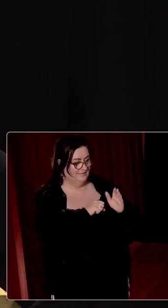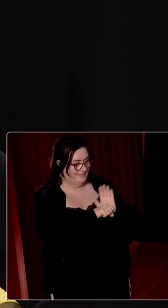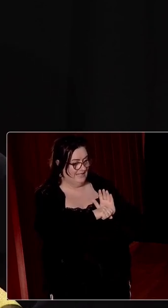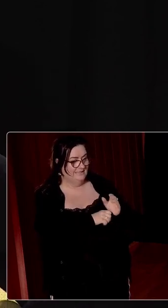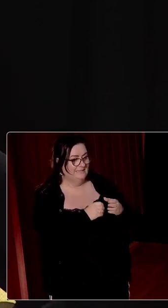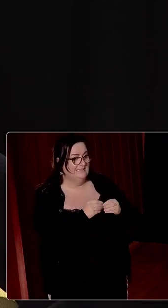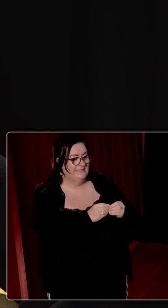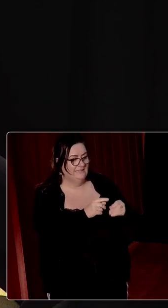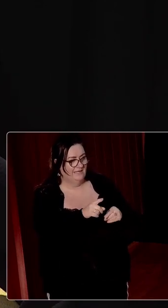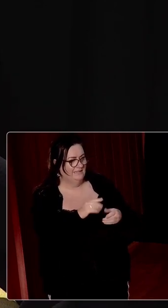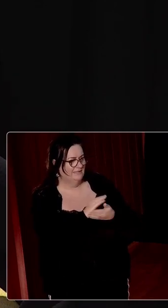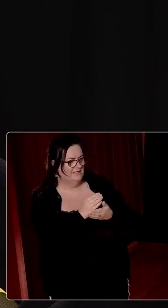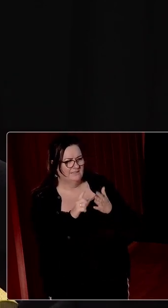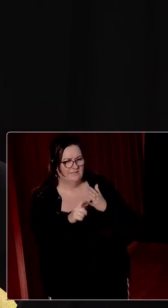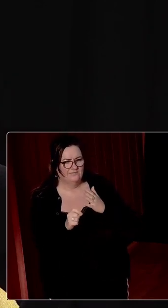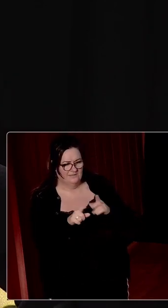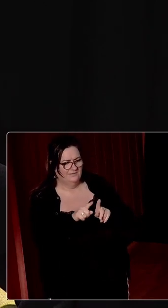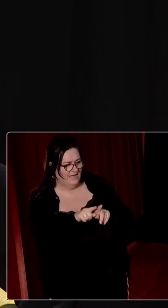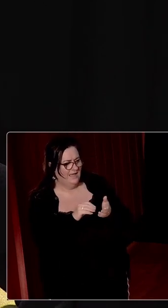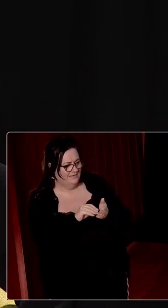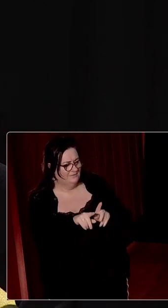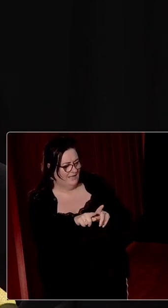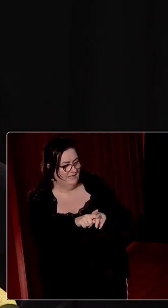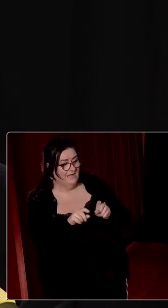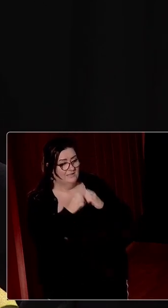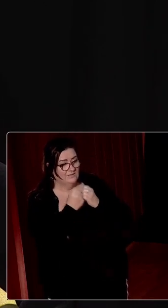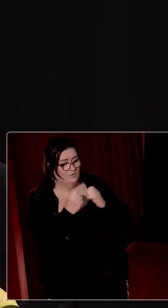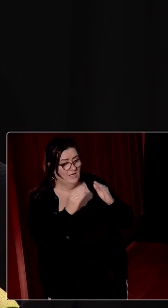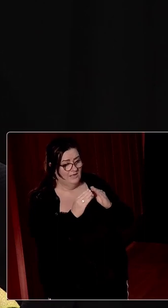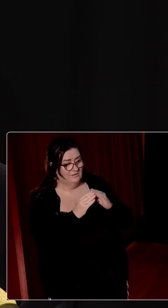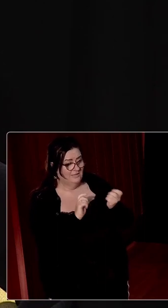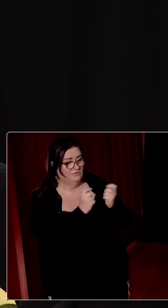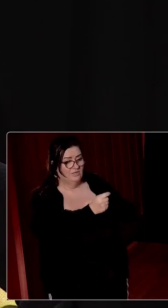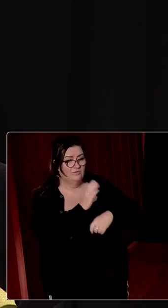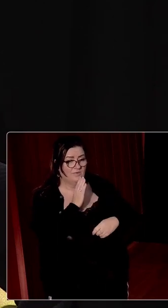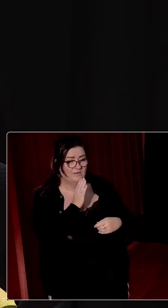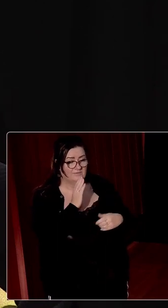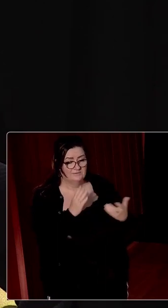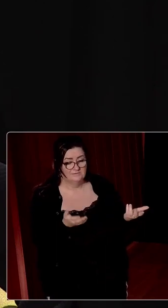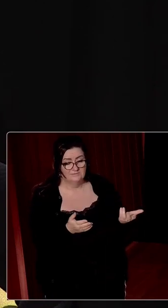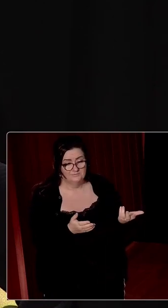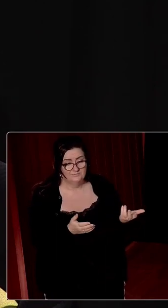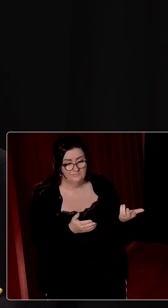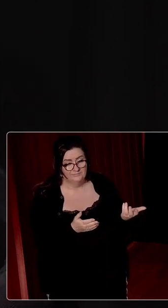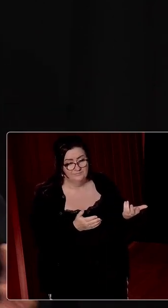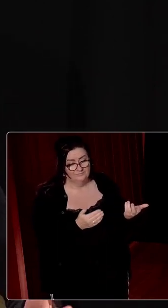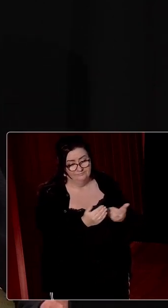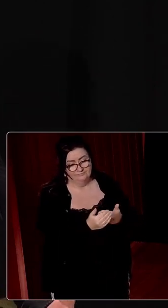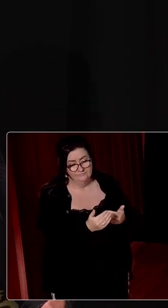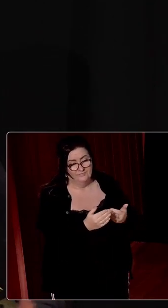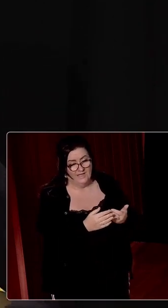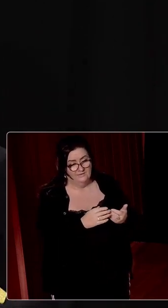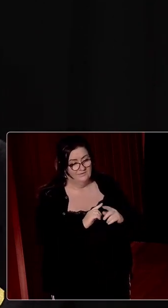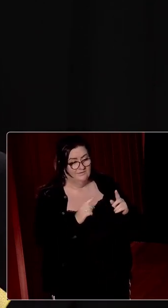housing drive. We've got a version of it in the 1970s as well. Social housing ultimately became privatised. And, you know, there are